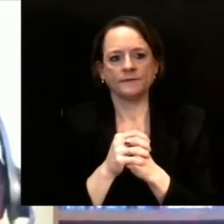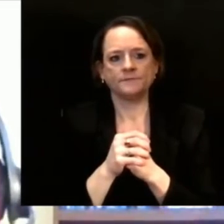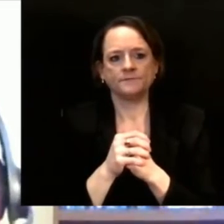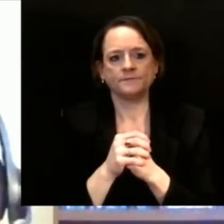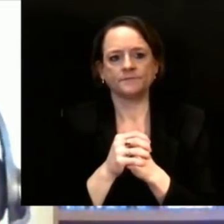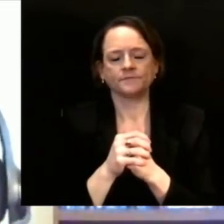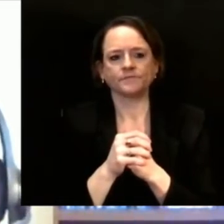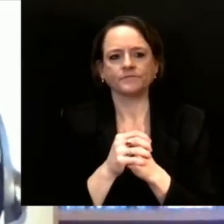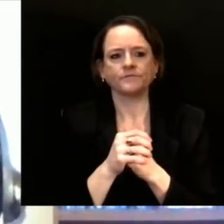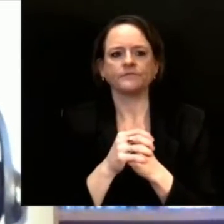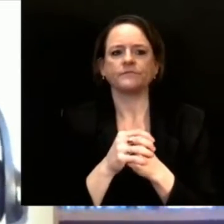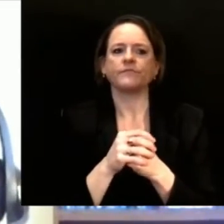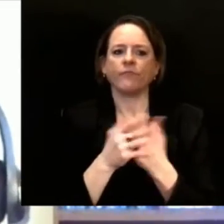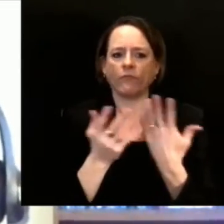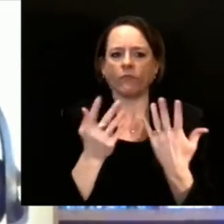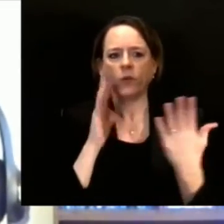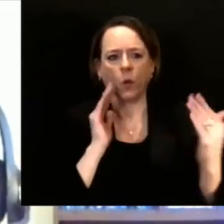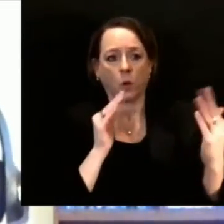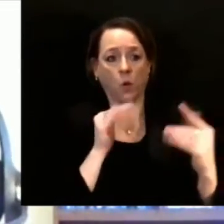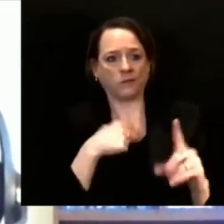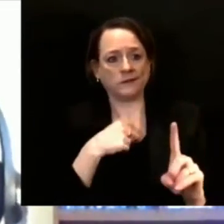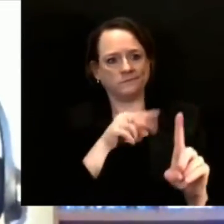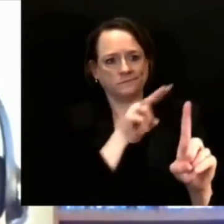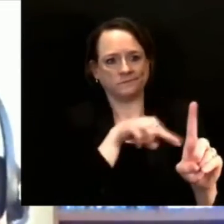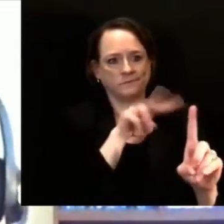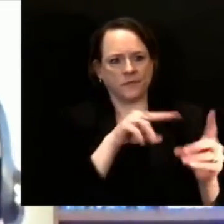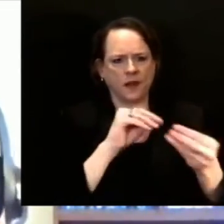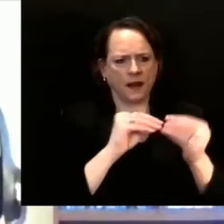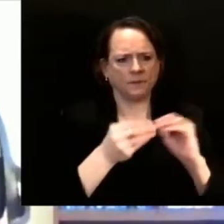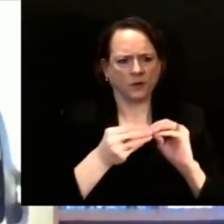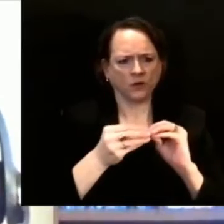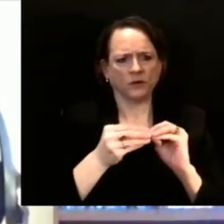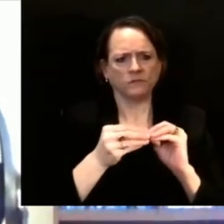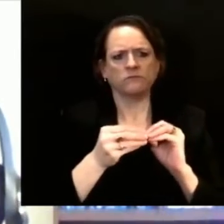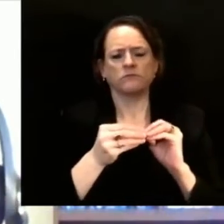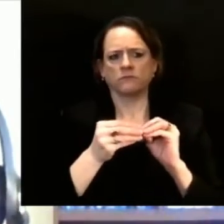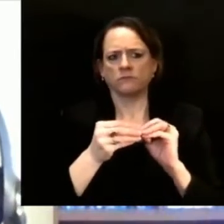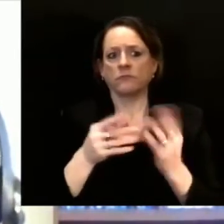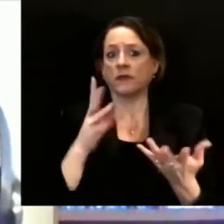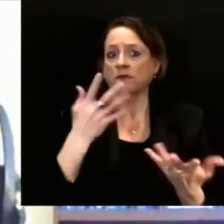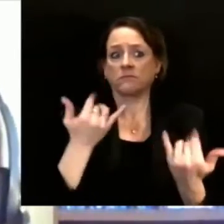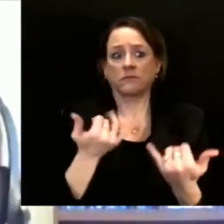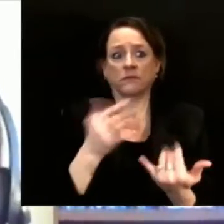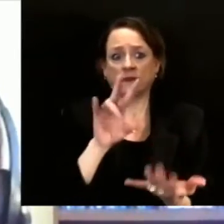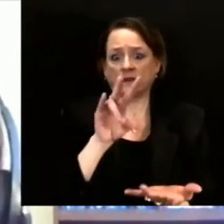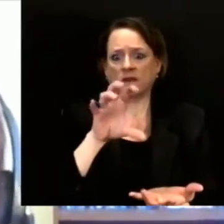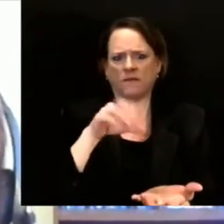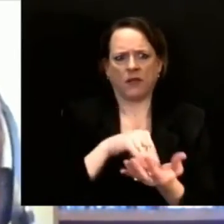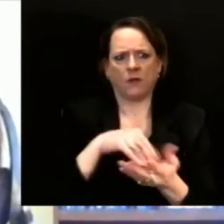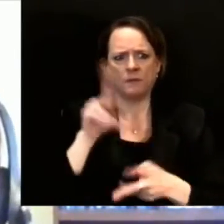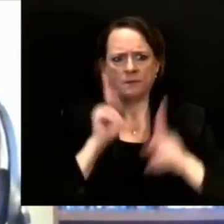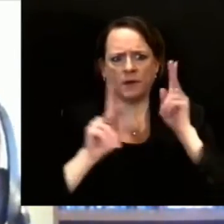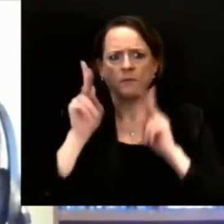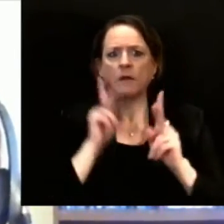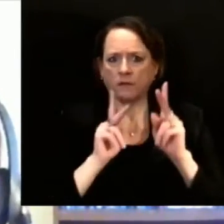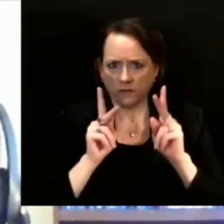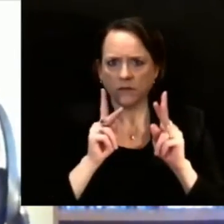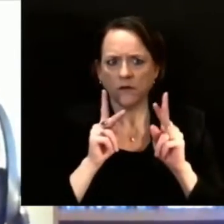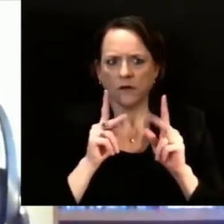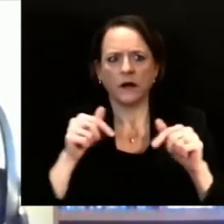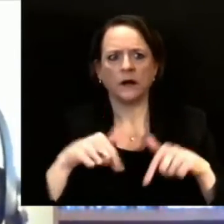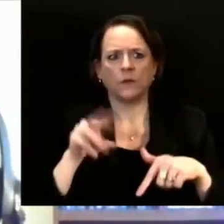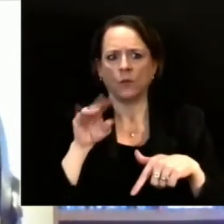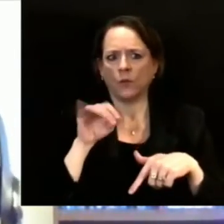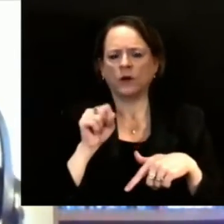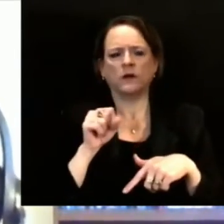the rationale we're using around that estimation of March 1st. We will not be done with people who are 65 plus on March